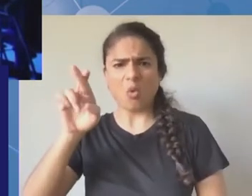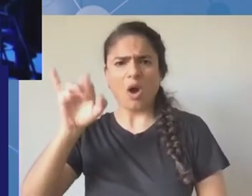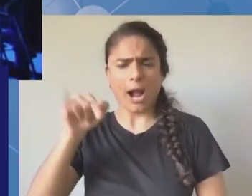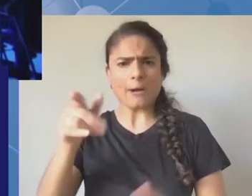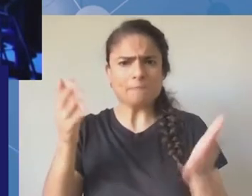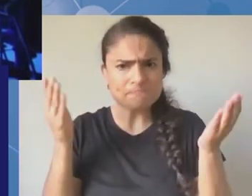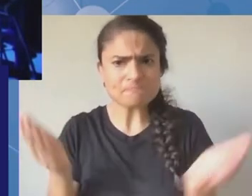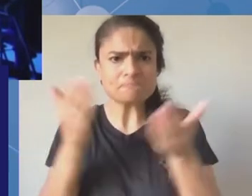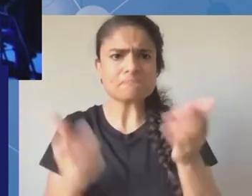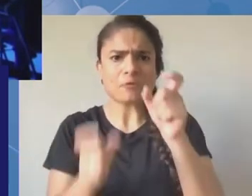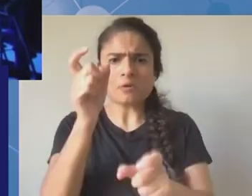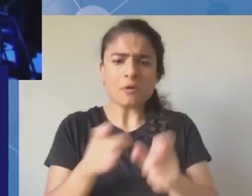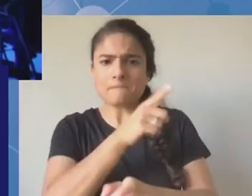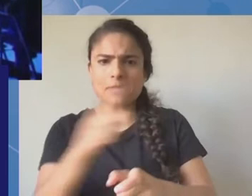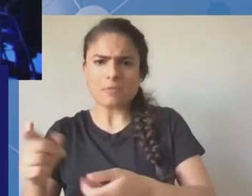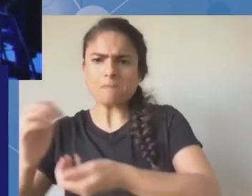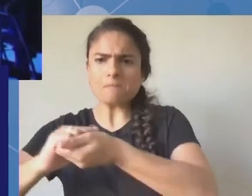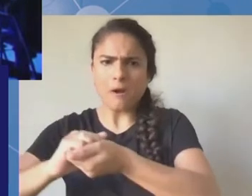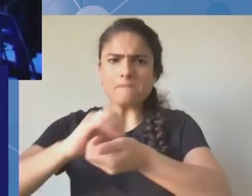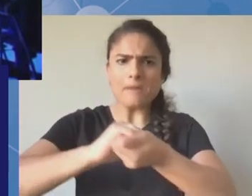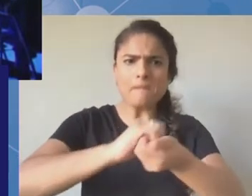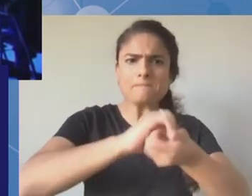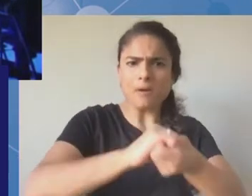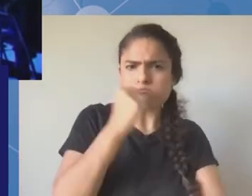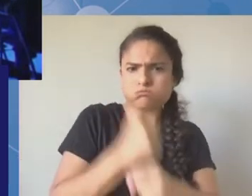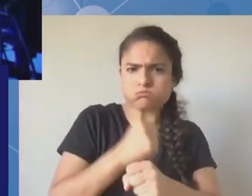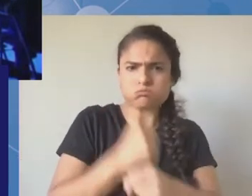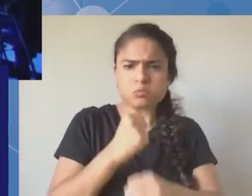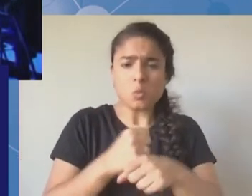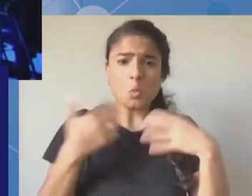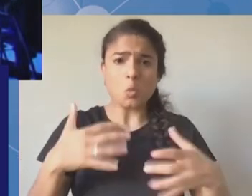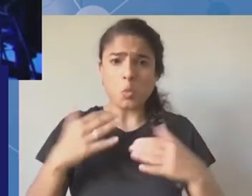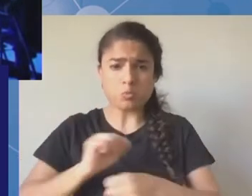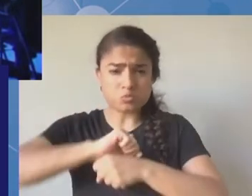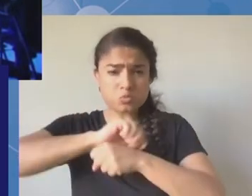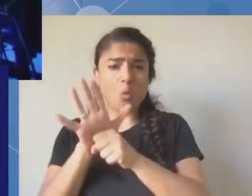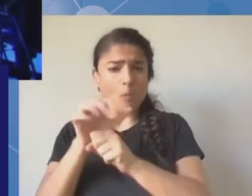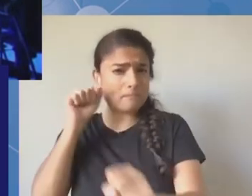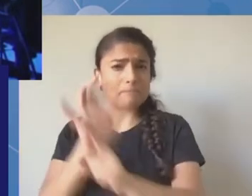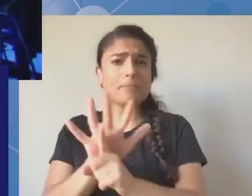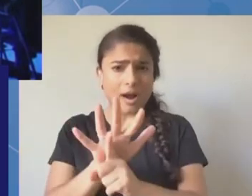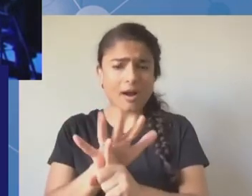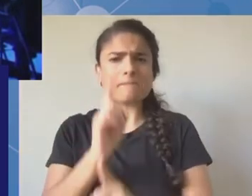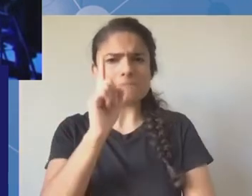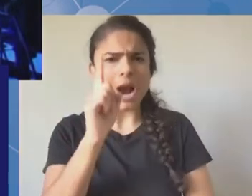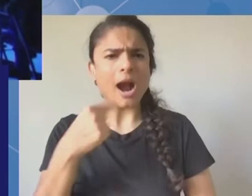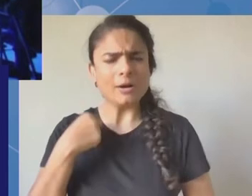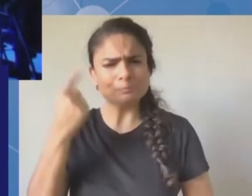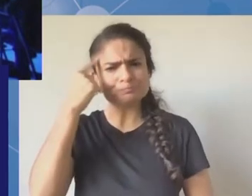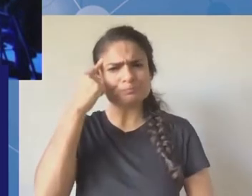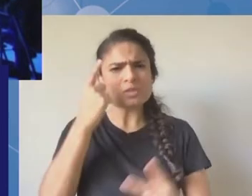but i believe what's more important at this point is to think about the meaningful participation